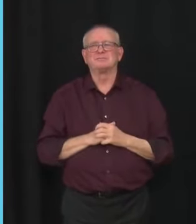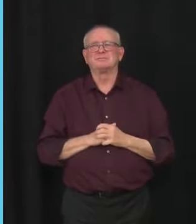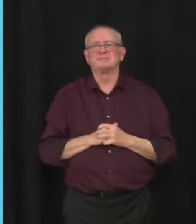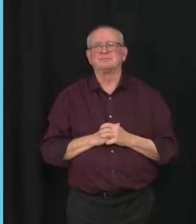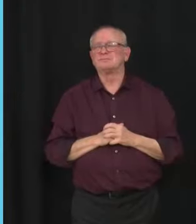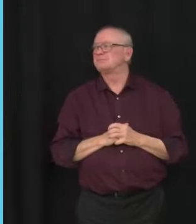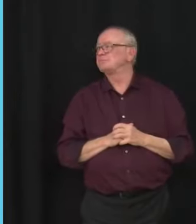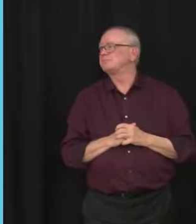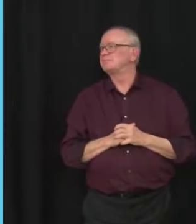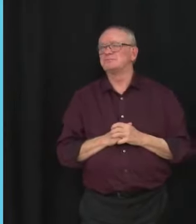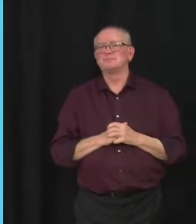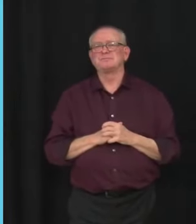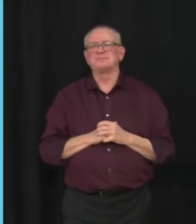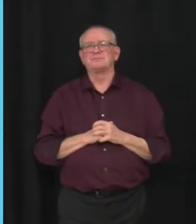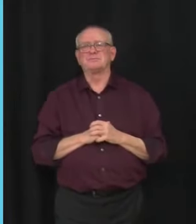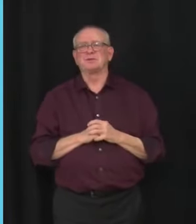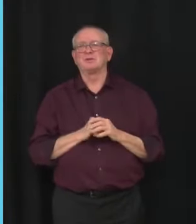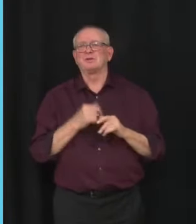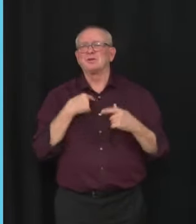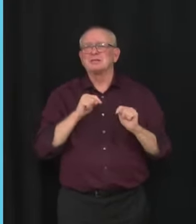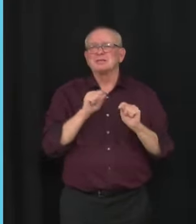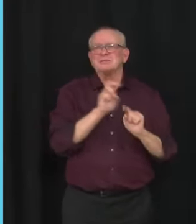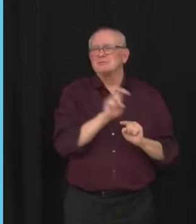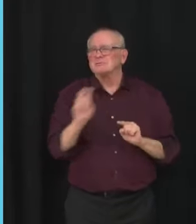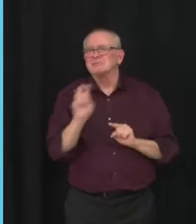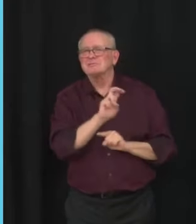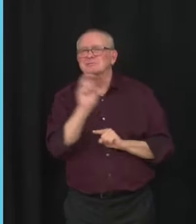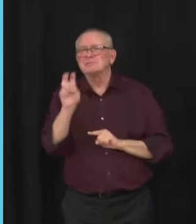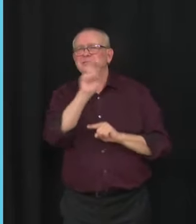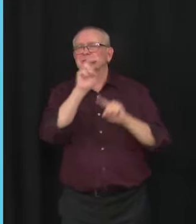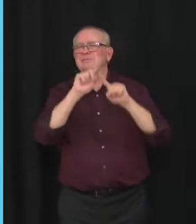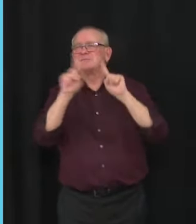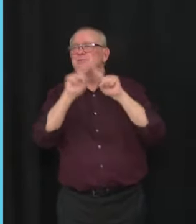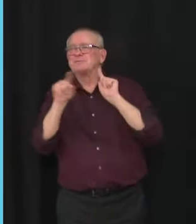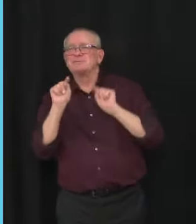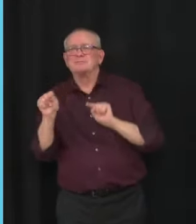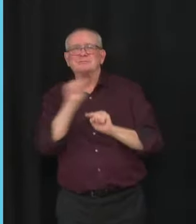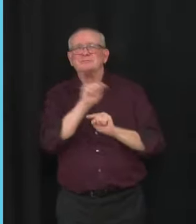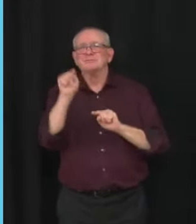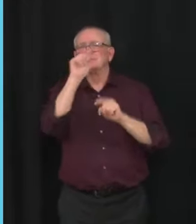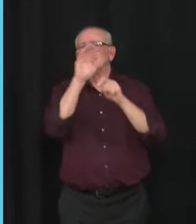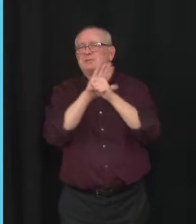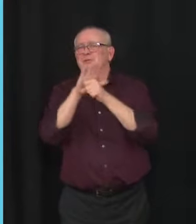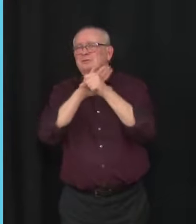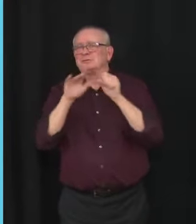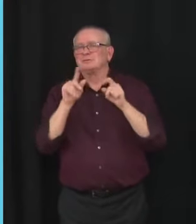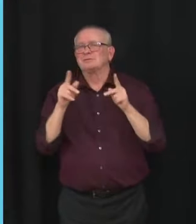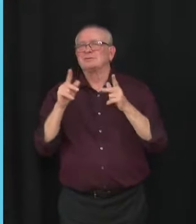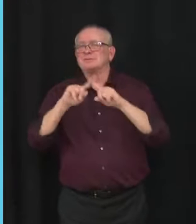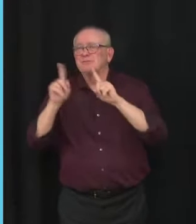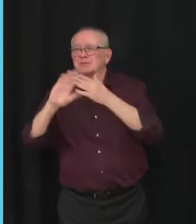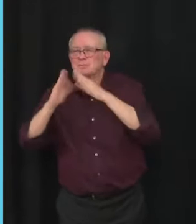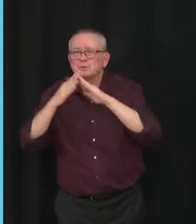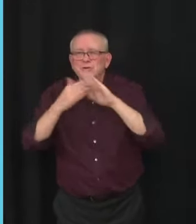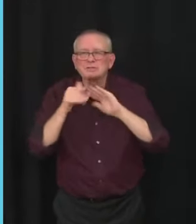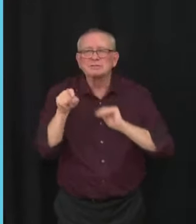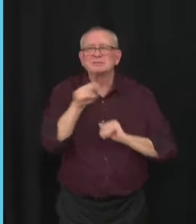And we're going to look at seeing can we use the success of groups like the northeast table in